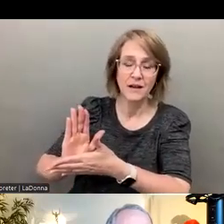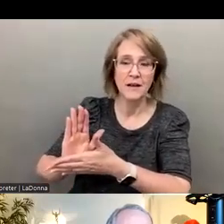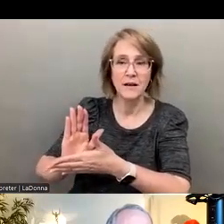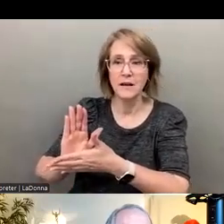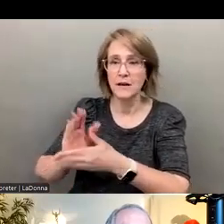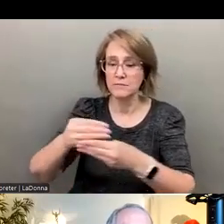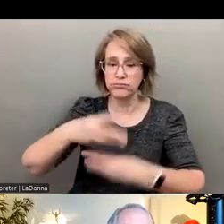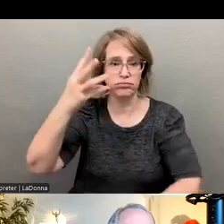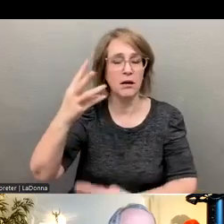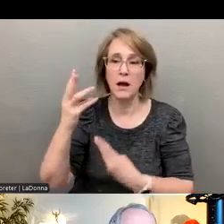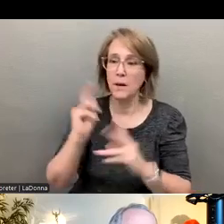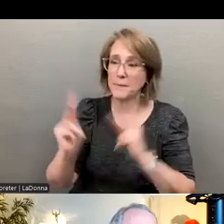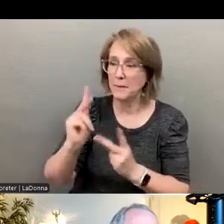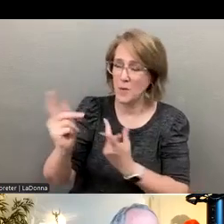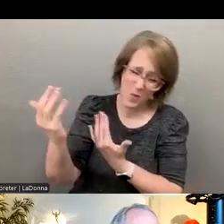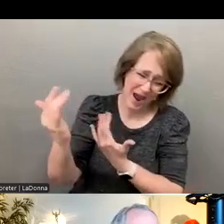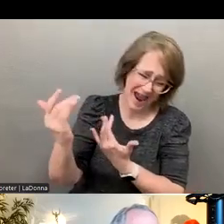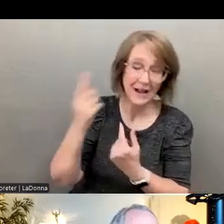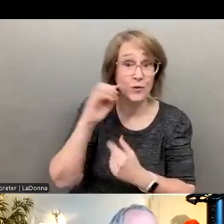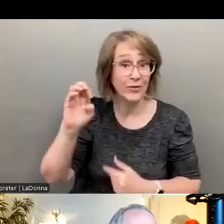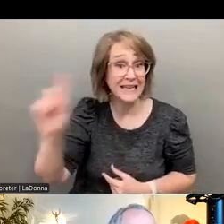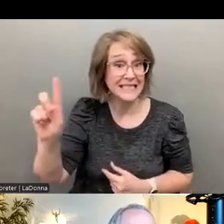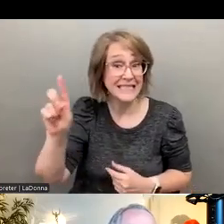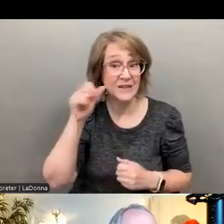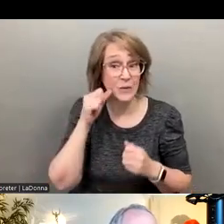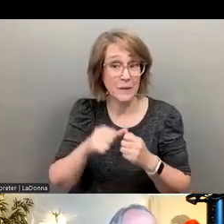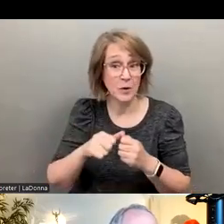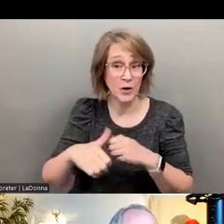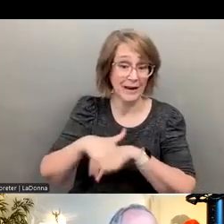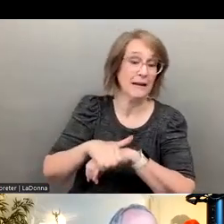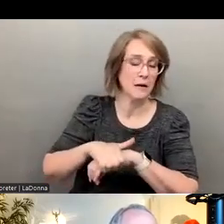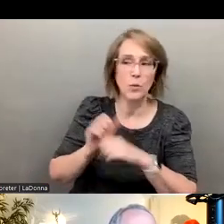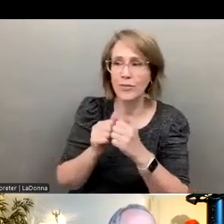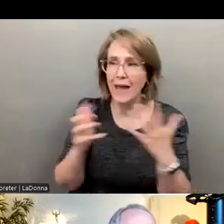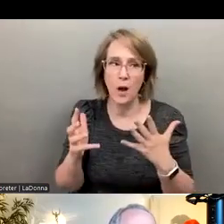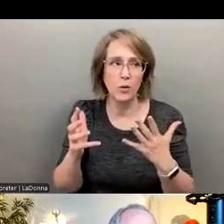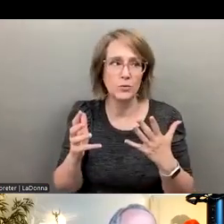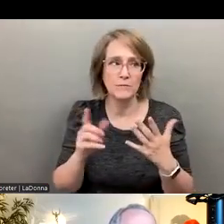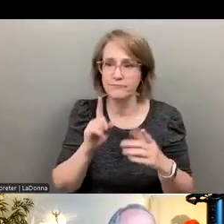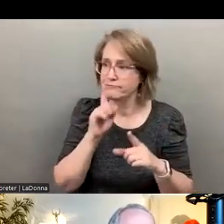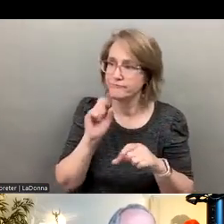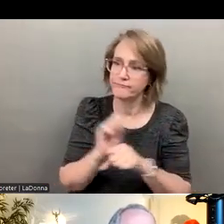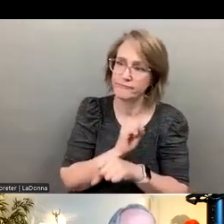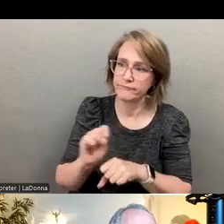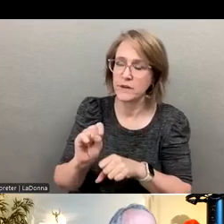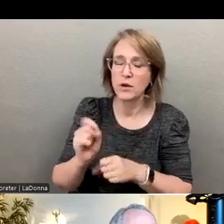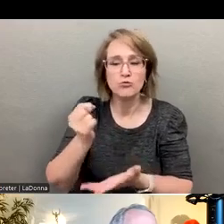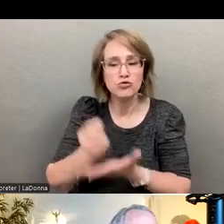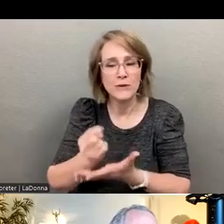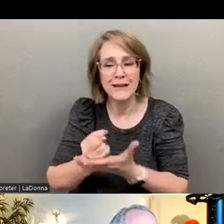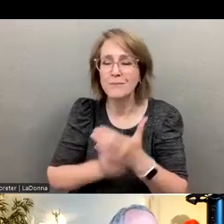and thousands of people waiting in hospital emergency departments without active treatment, mostly being detained and secured,